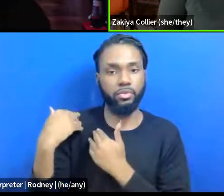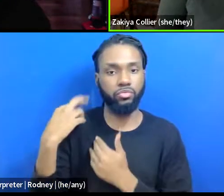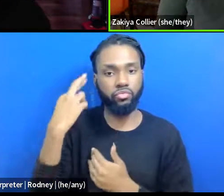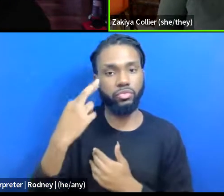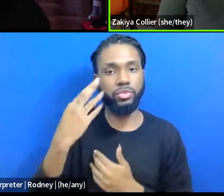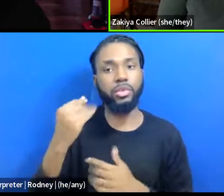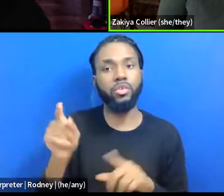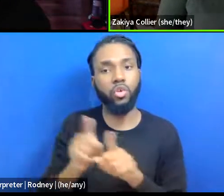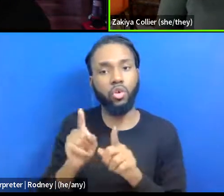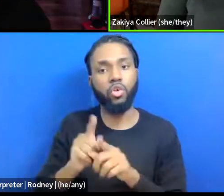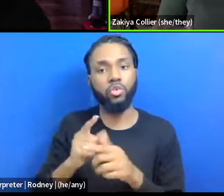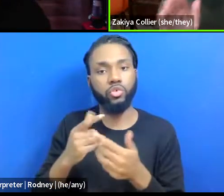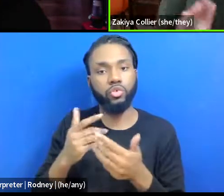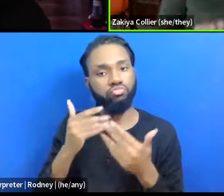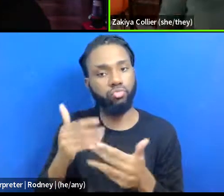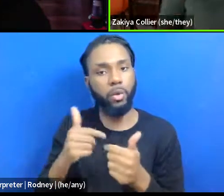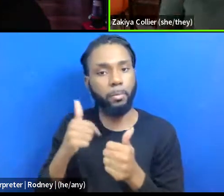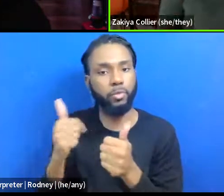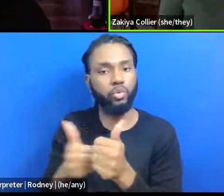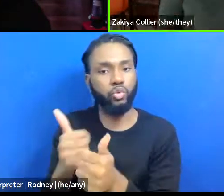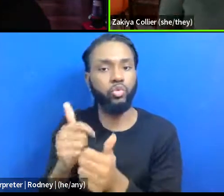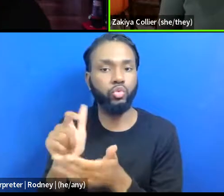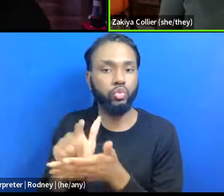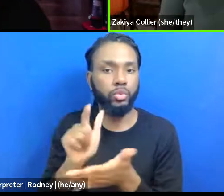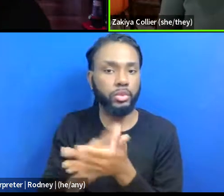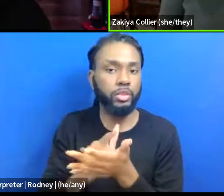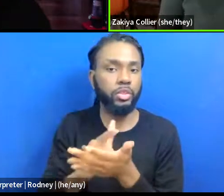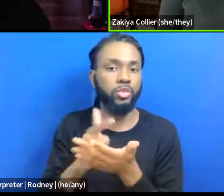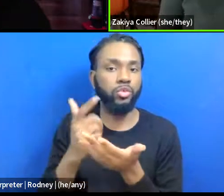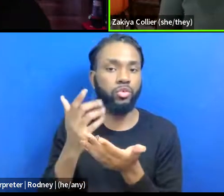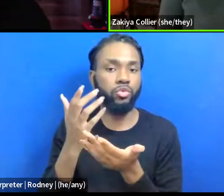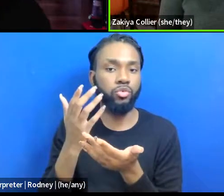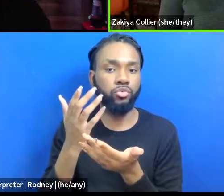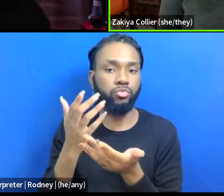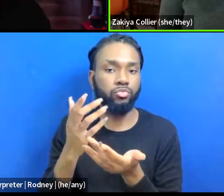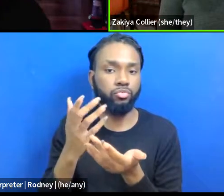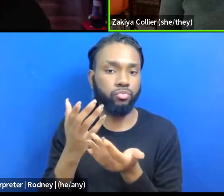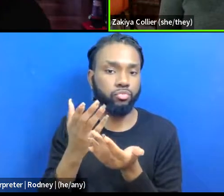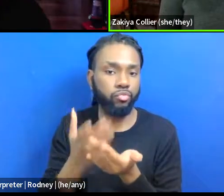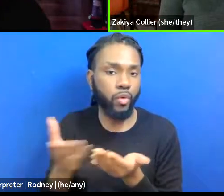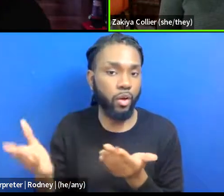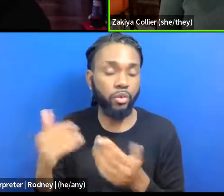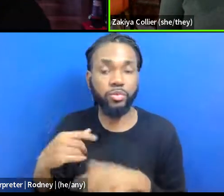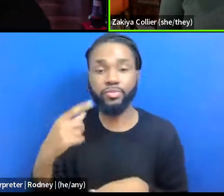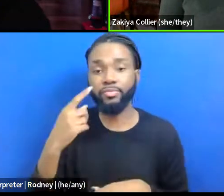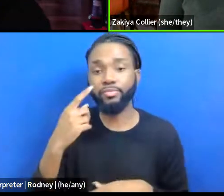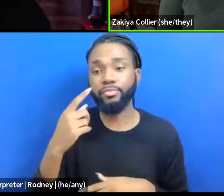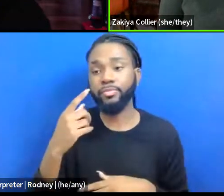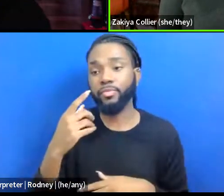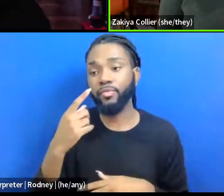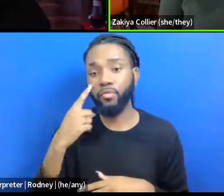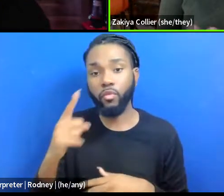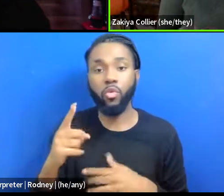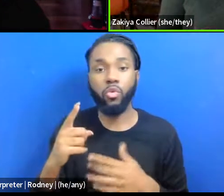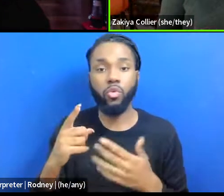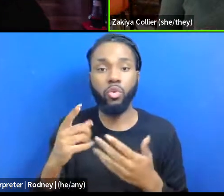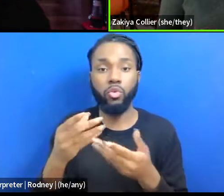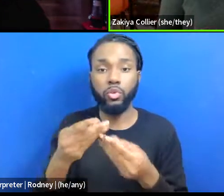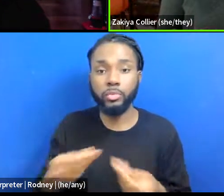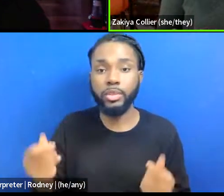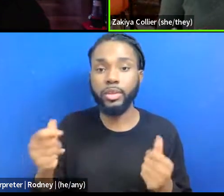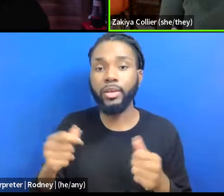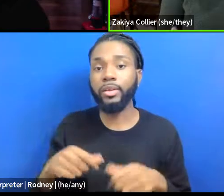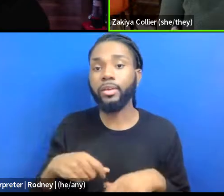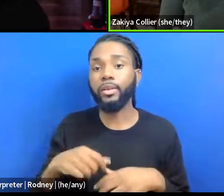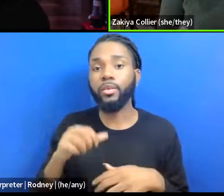pursue legal rights and pursue different routes, uh, for sort of remediating or redressing